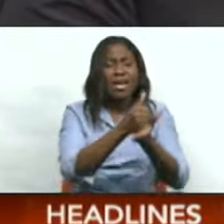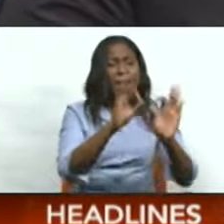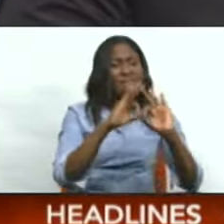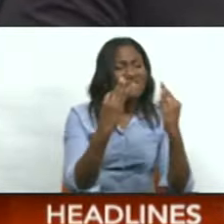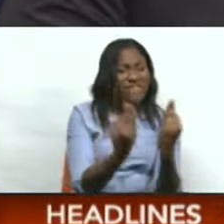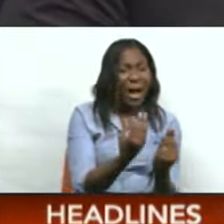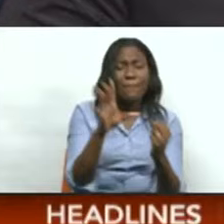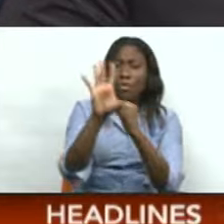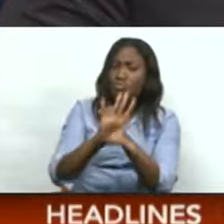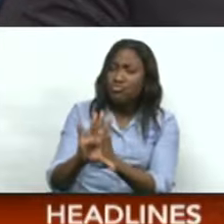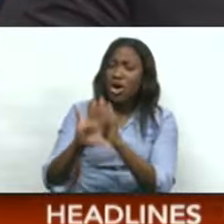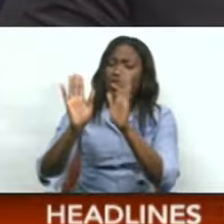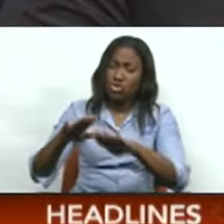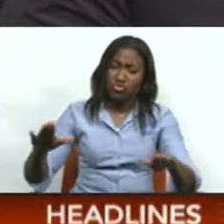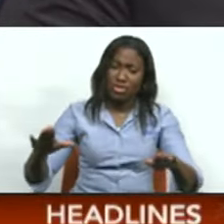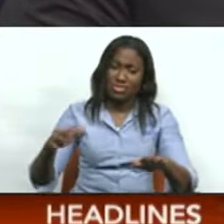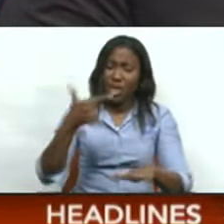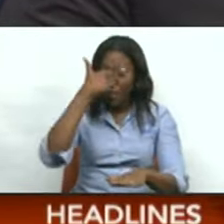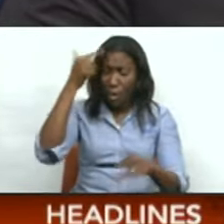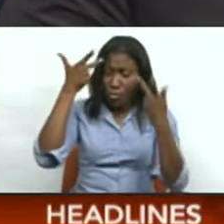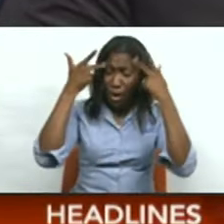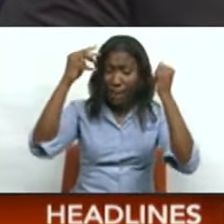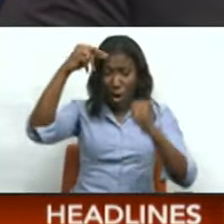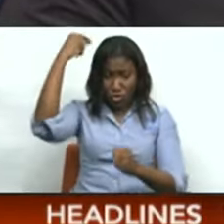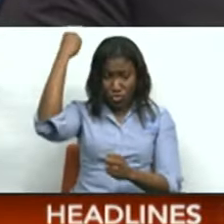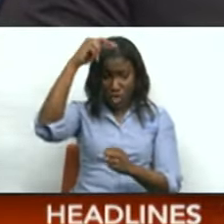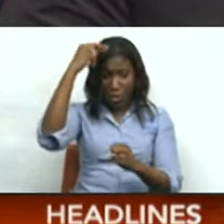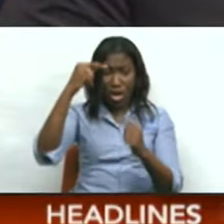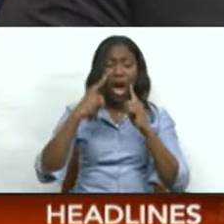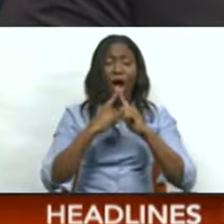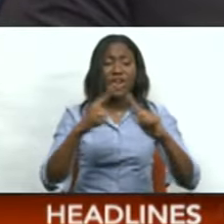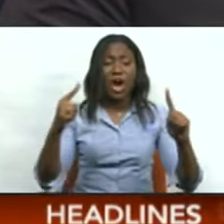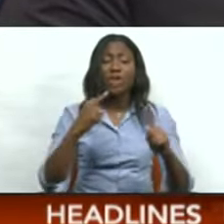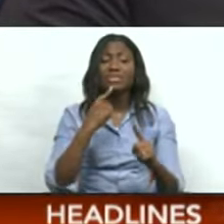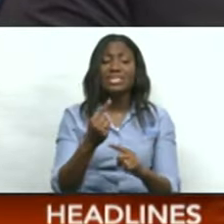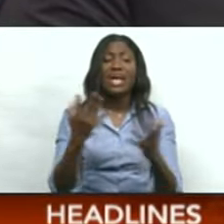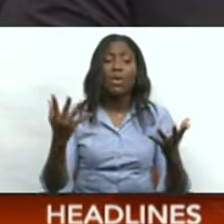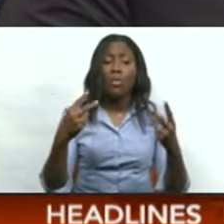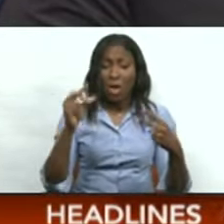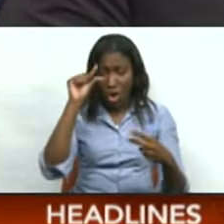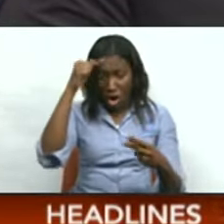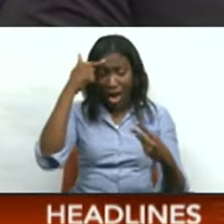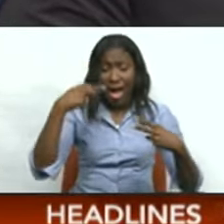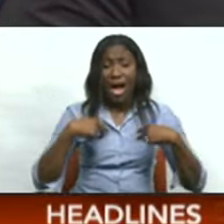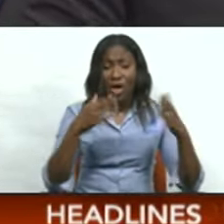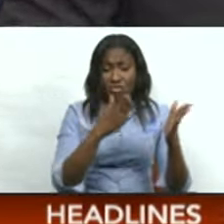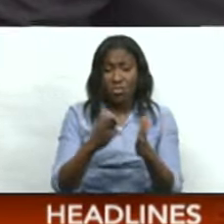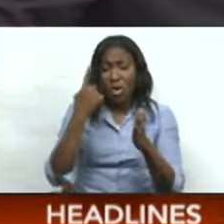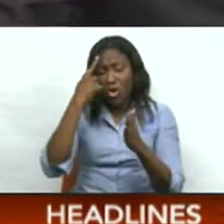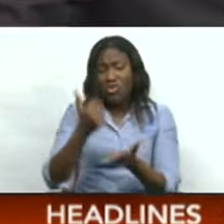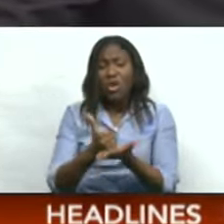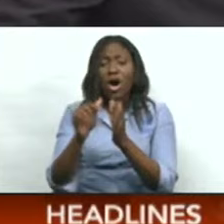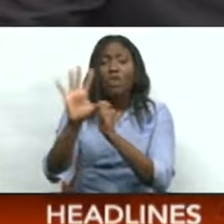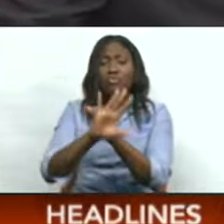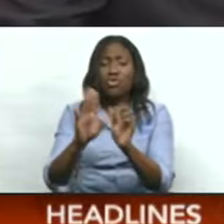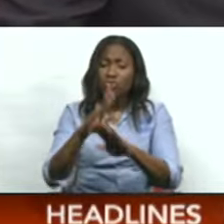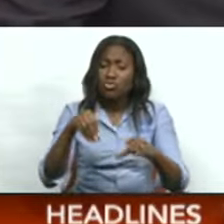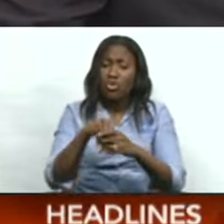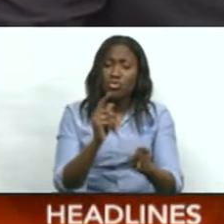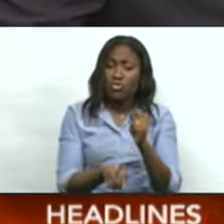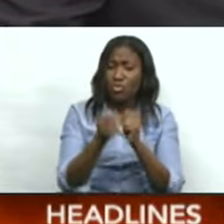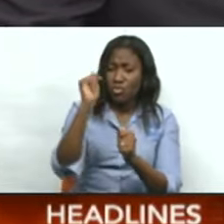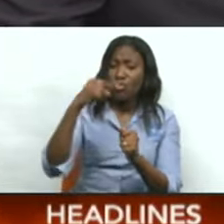children. The support follows Prime Minister Dr. Keith Rowley's announcement that initiatives are on the way to help protect the nation's children. Dr. Rowley said